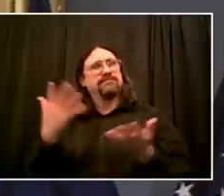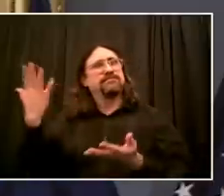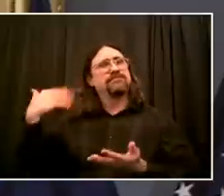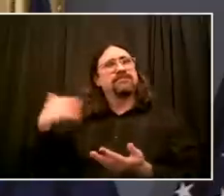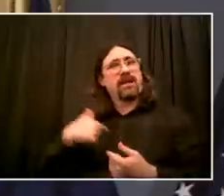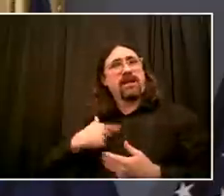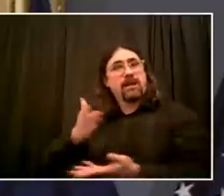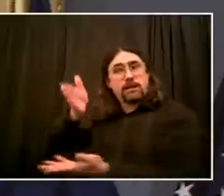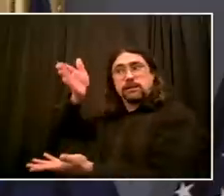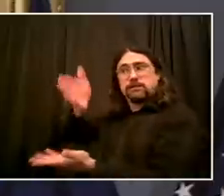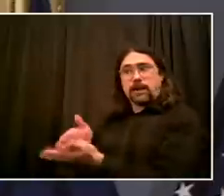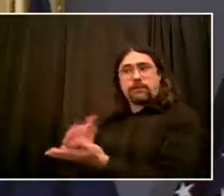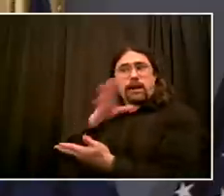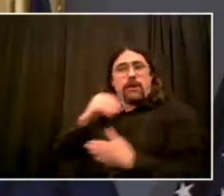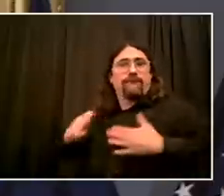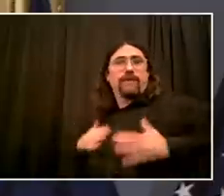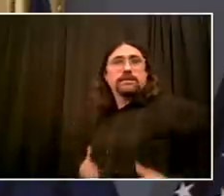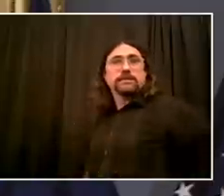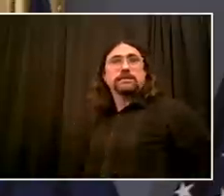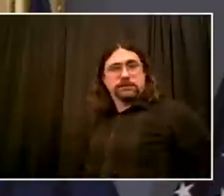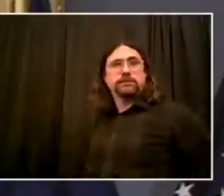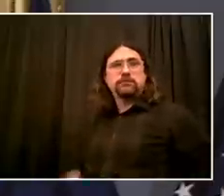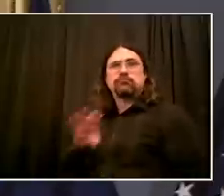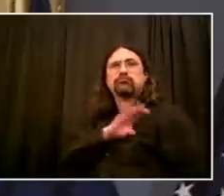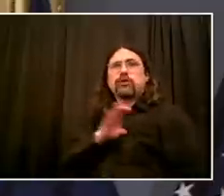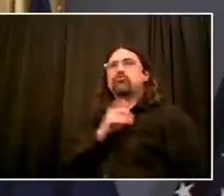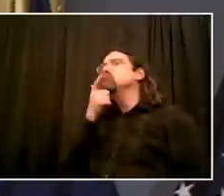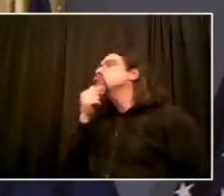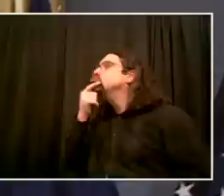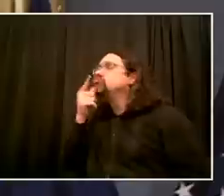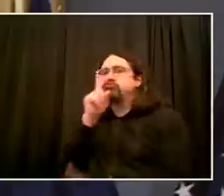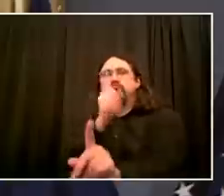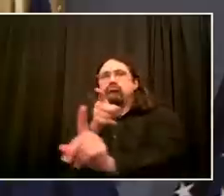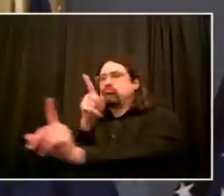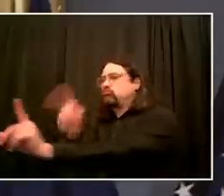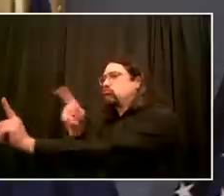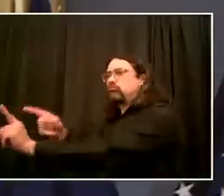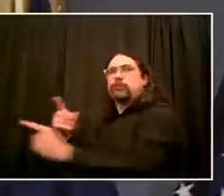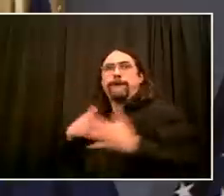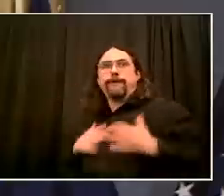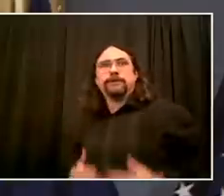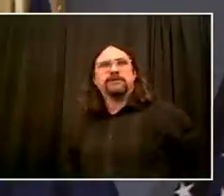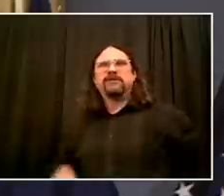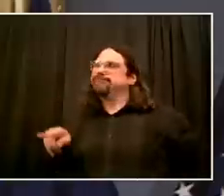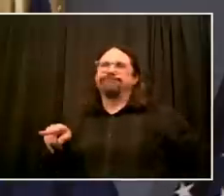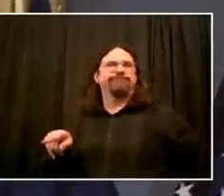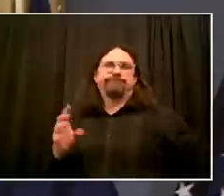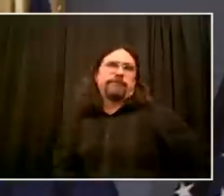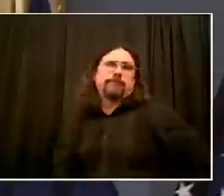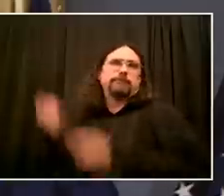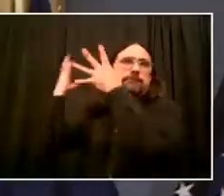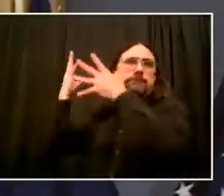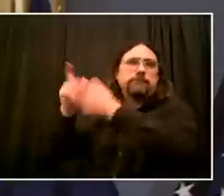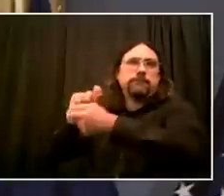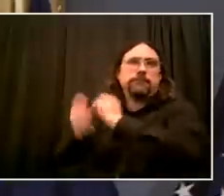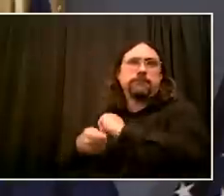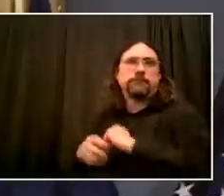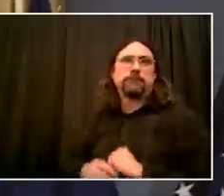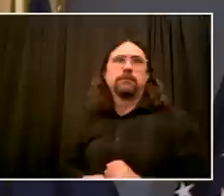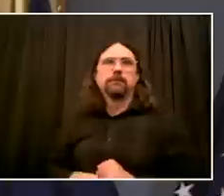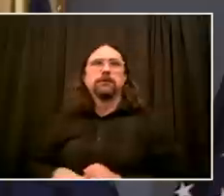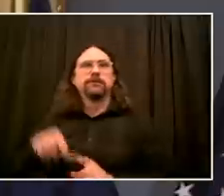change policing, including the neighborhood policing strategy, the settlement of the Central Park Five case. There are many,